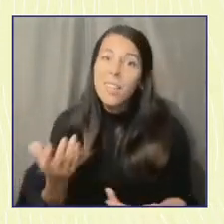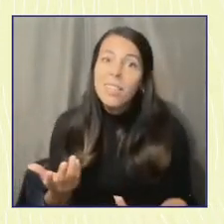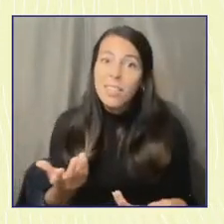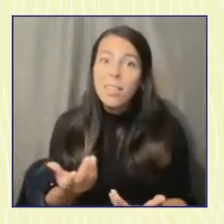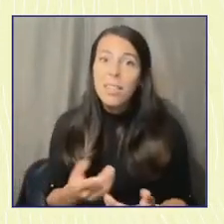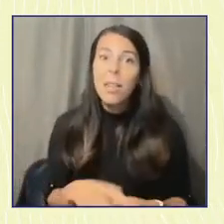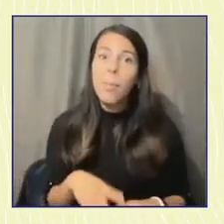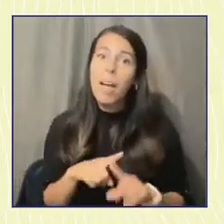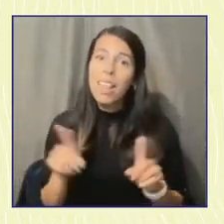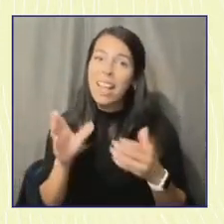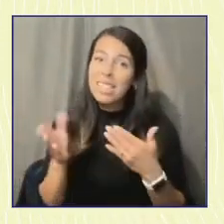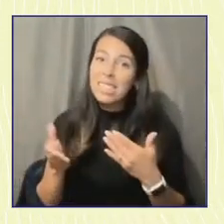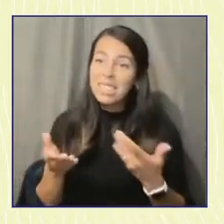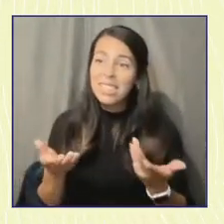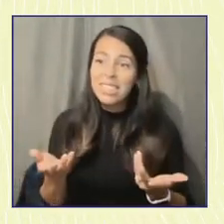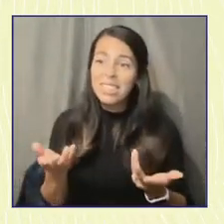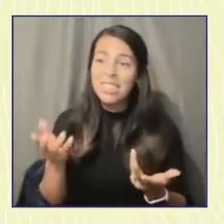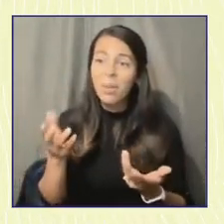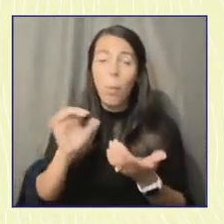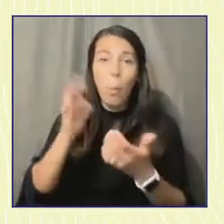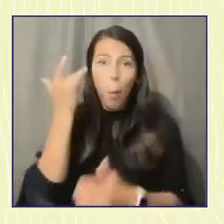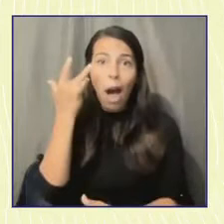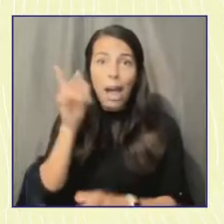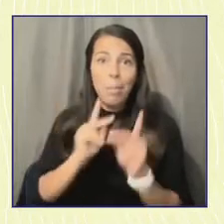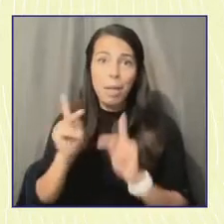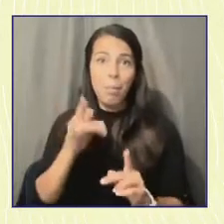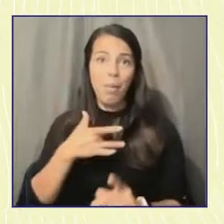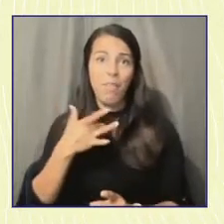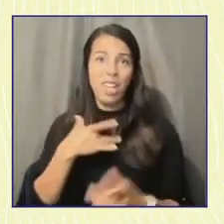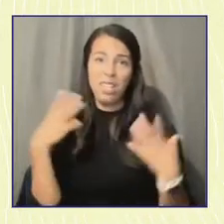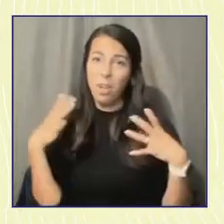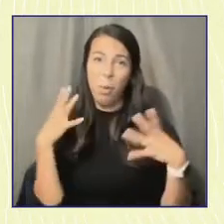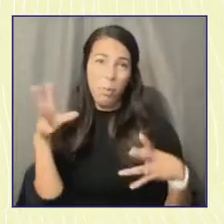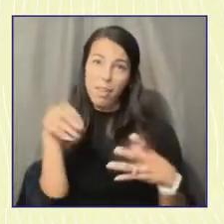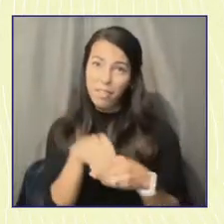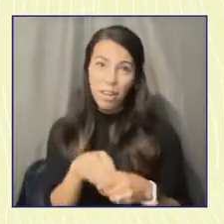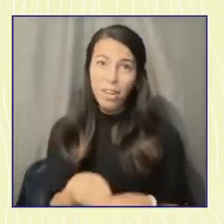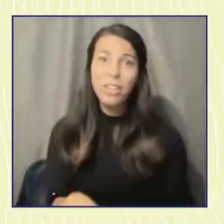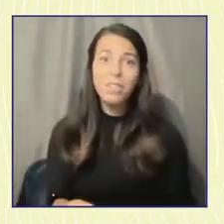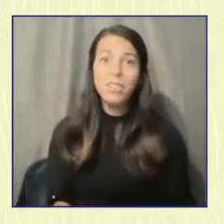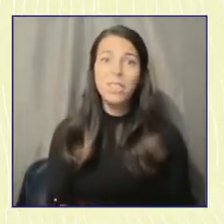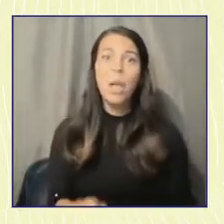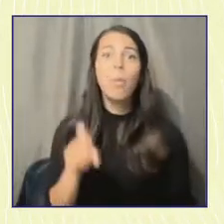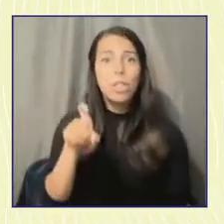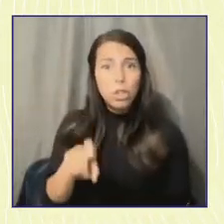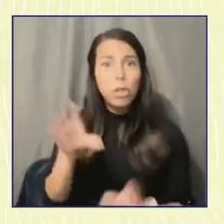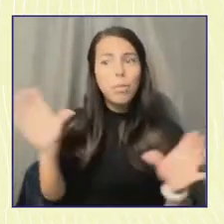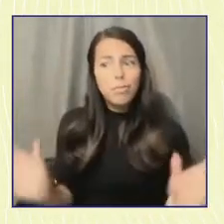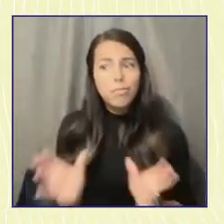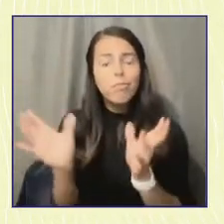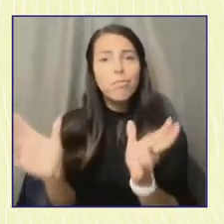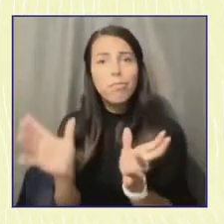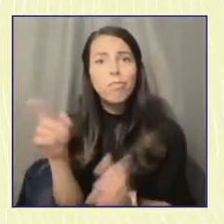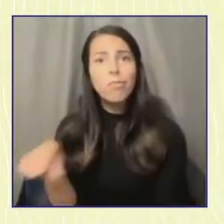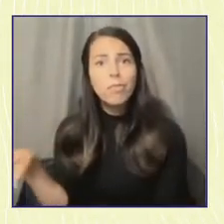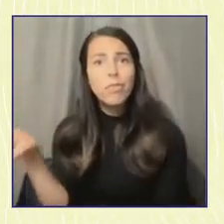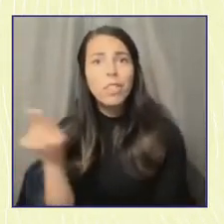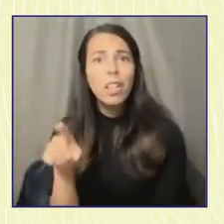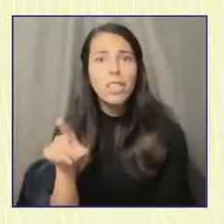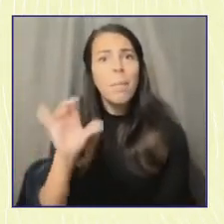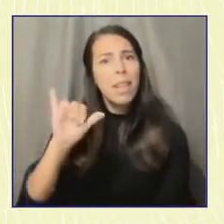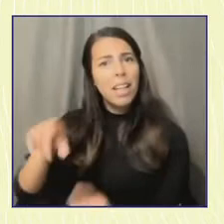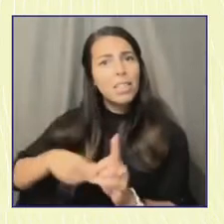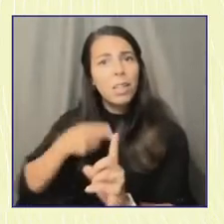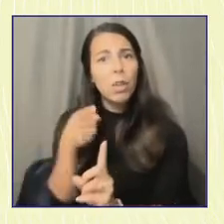disengaged and so I think we should be fostering that because at the end of the day, like that's the vision like we're doing this work